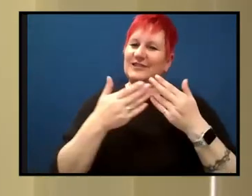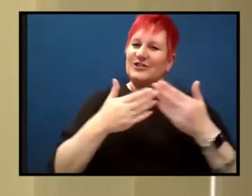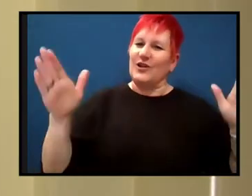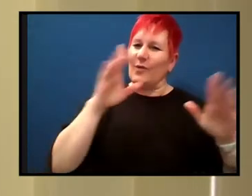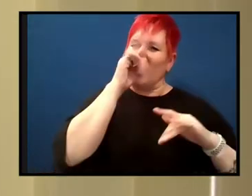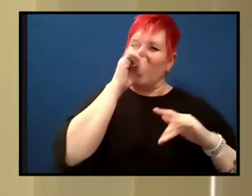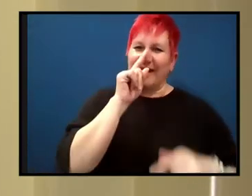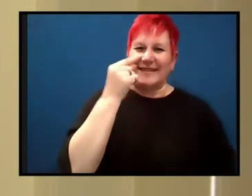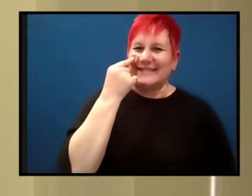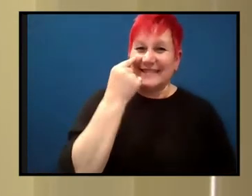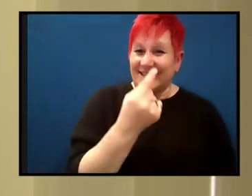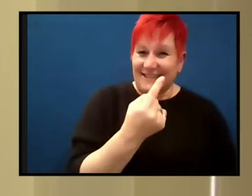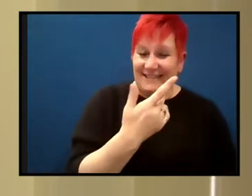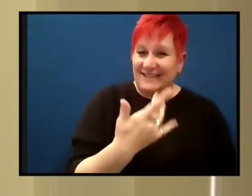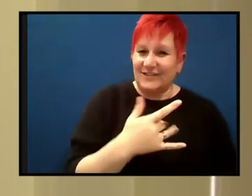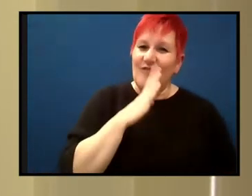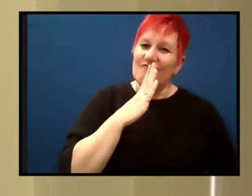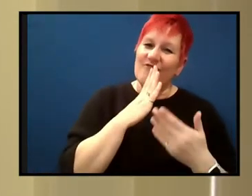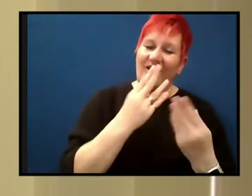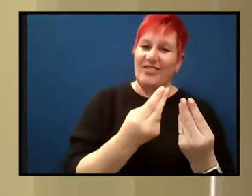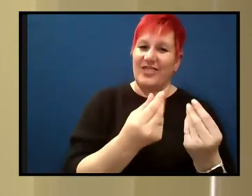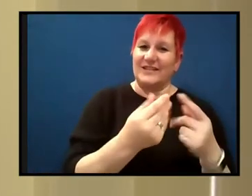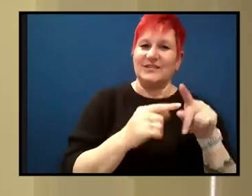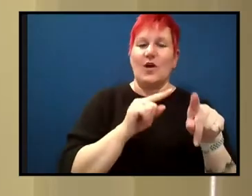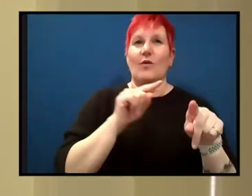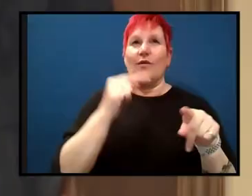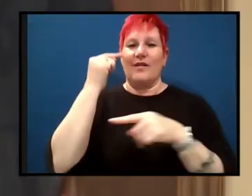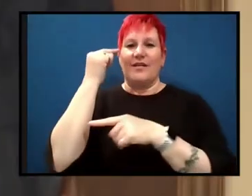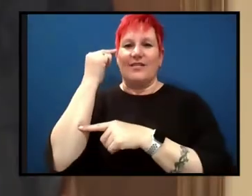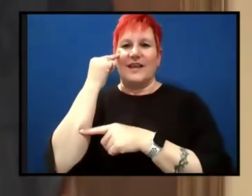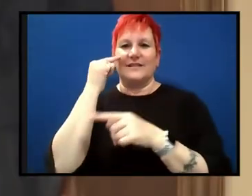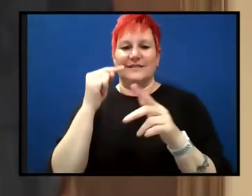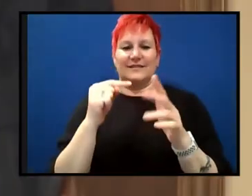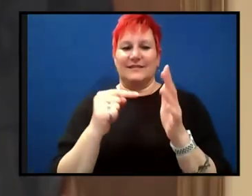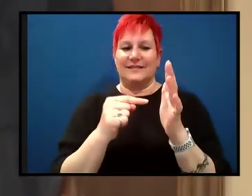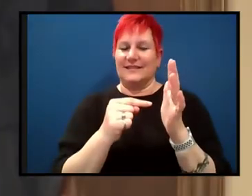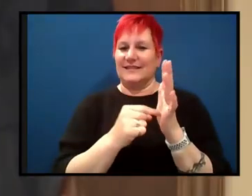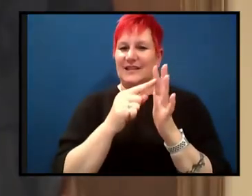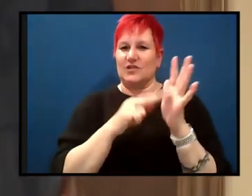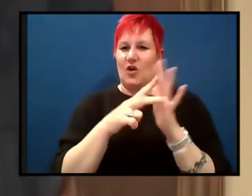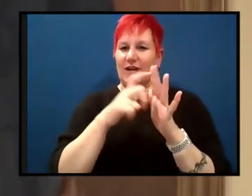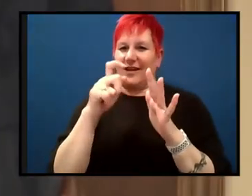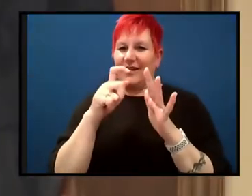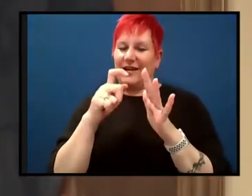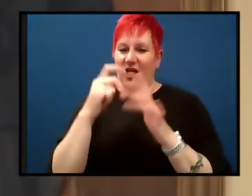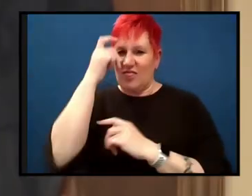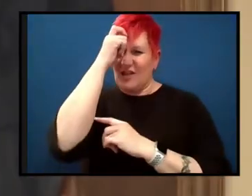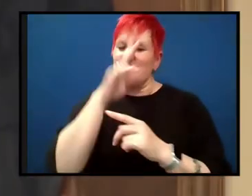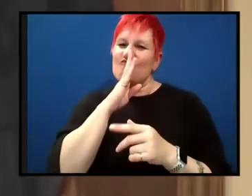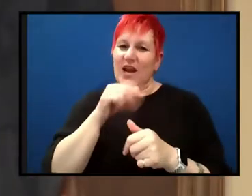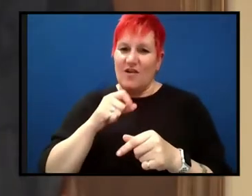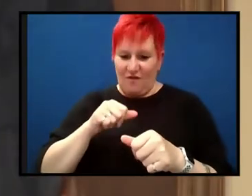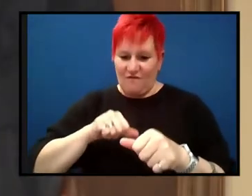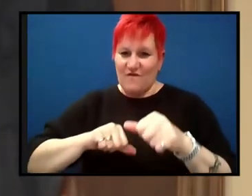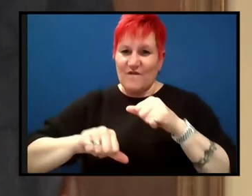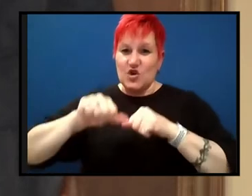thing to a truth. So plate tectonic theory is the first theory really in, in geosciences in general, that, um, that